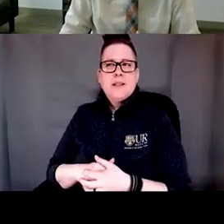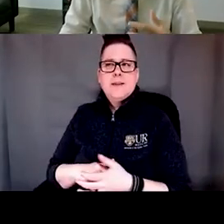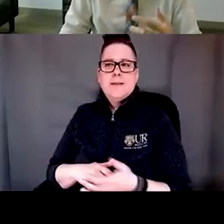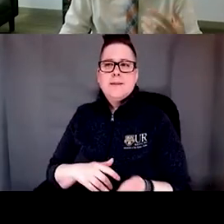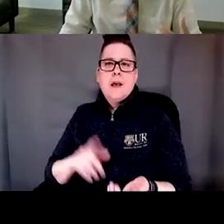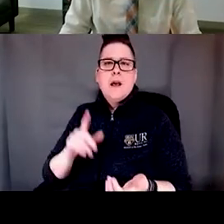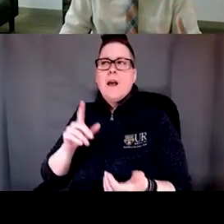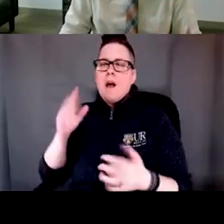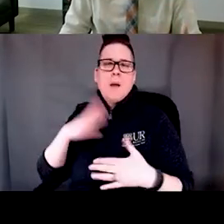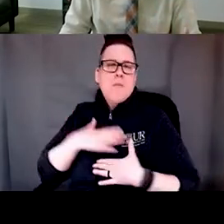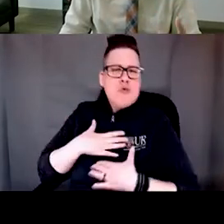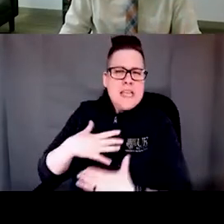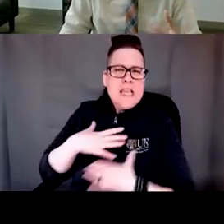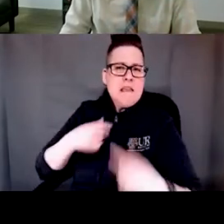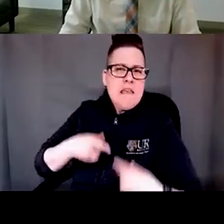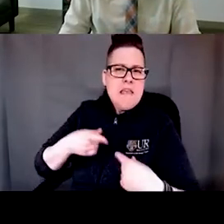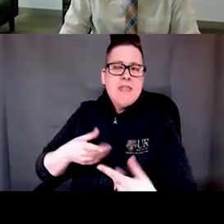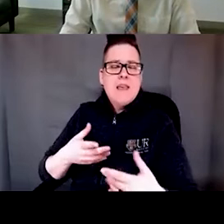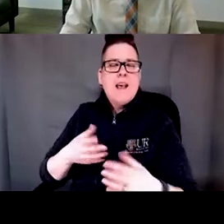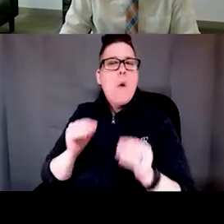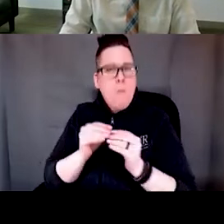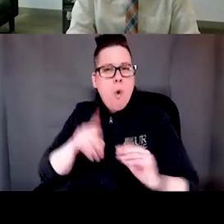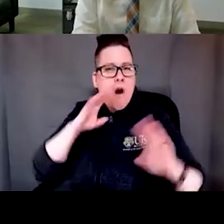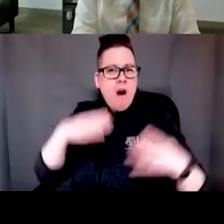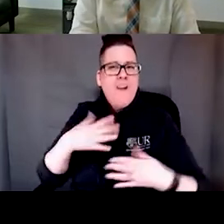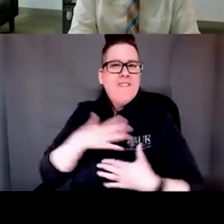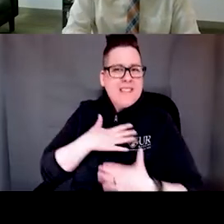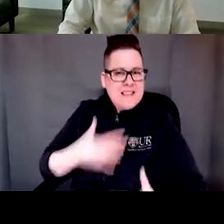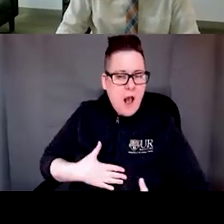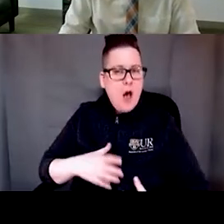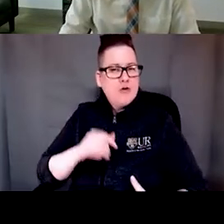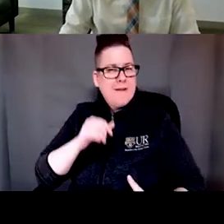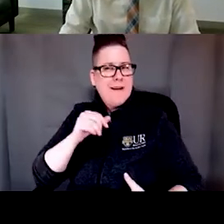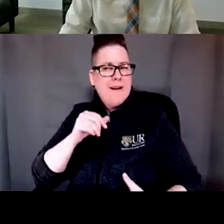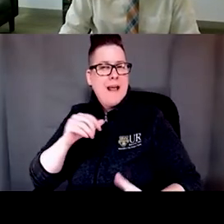breathing. And so it becomes a lot more physiological and a lot less psychological almost.